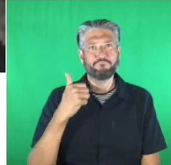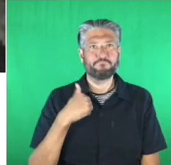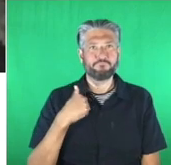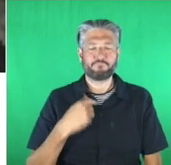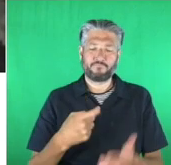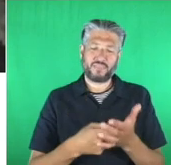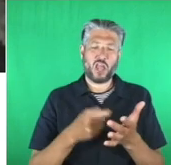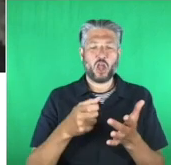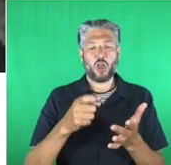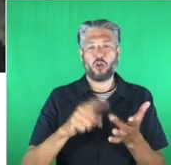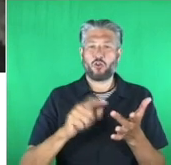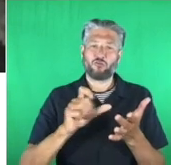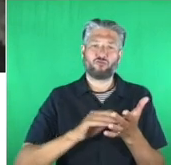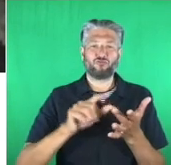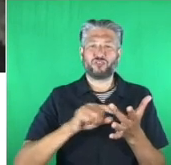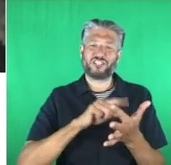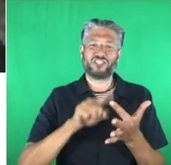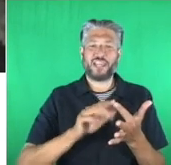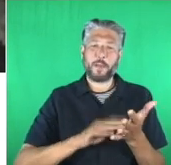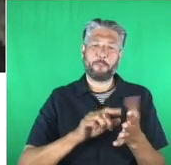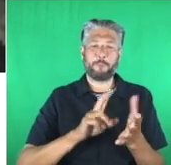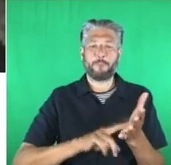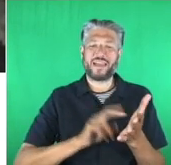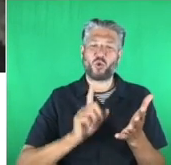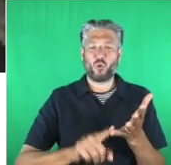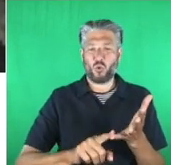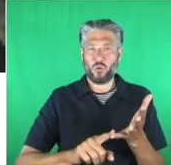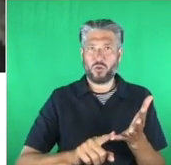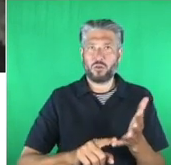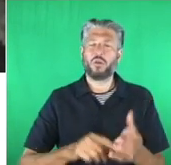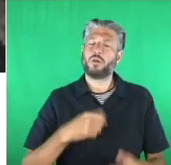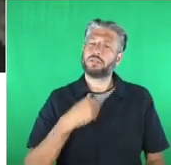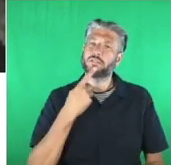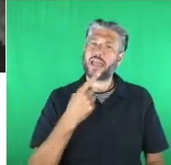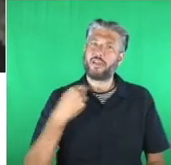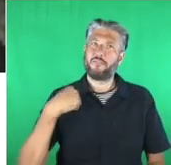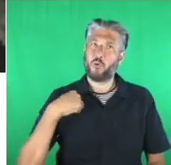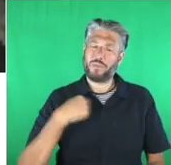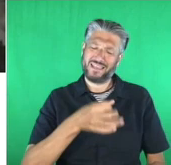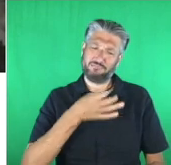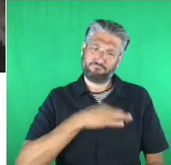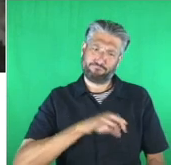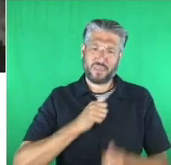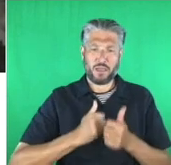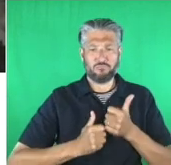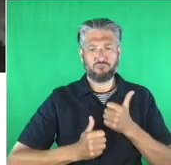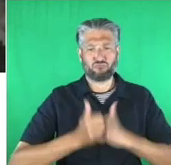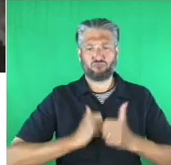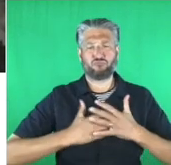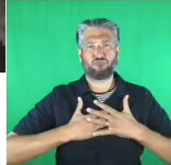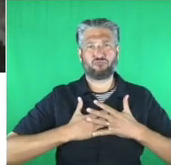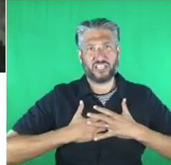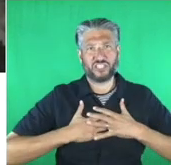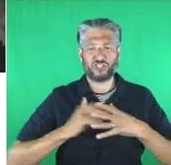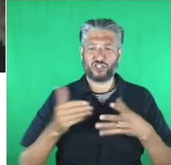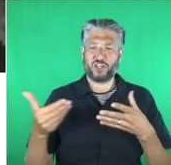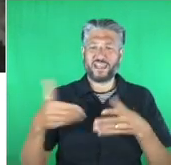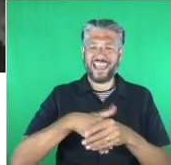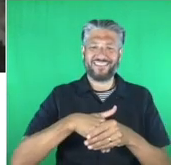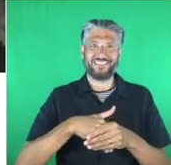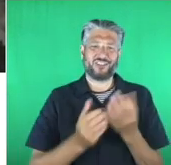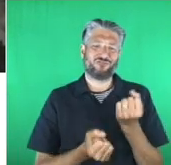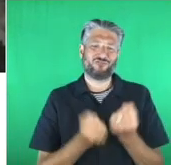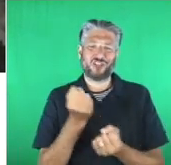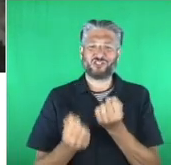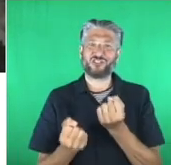privilege it's been being a judge on the digital health award category and for me it was brilliant to see the level the